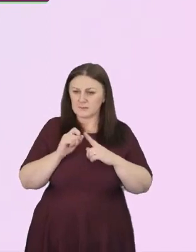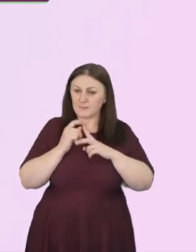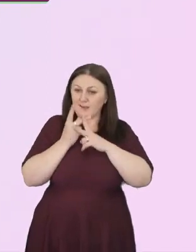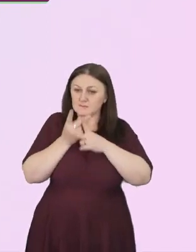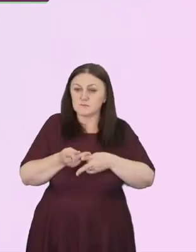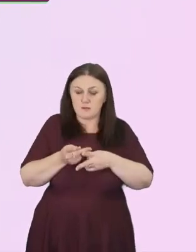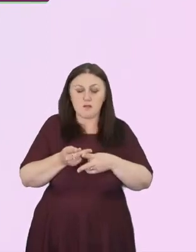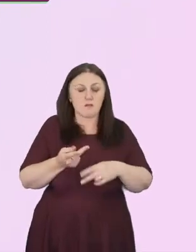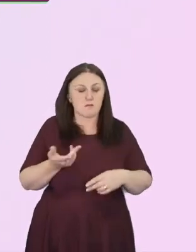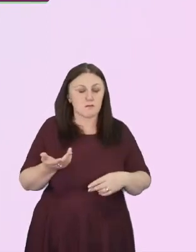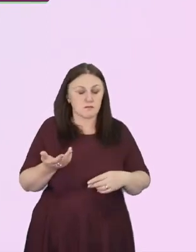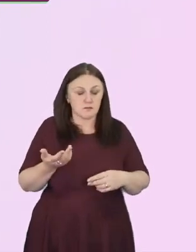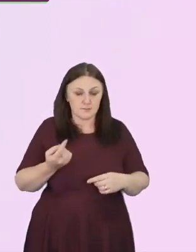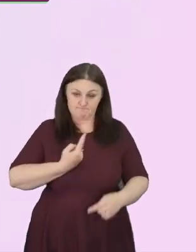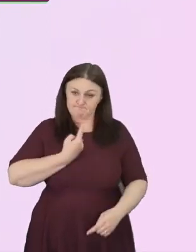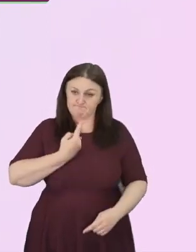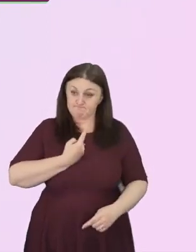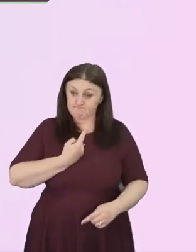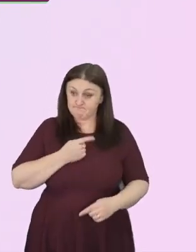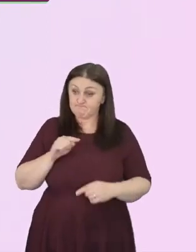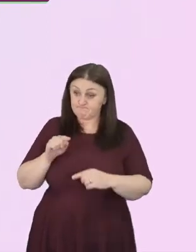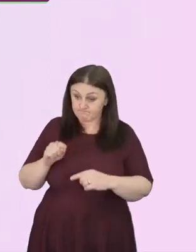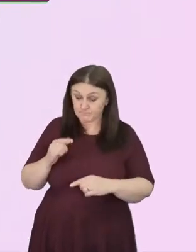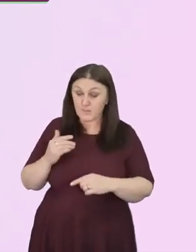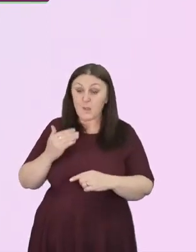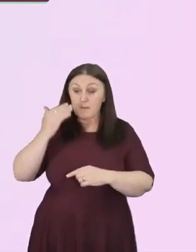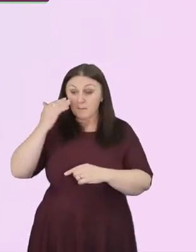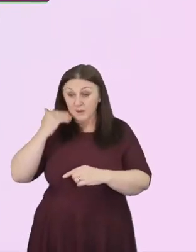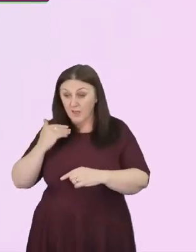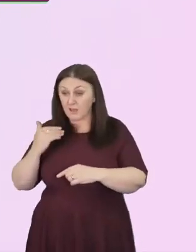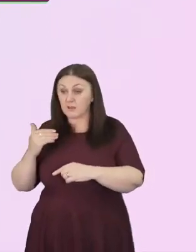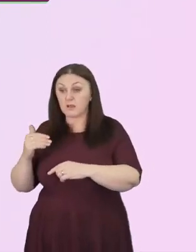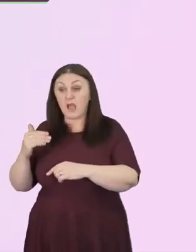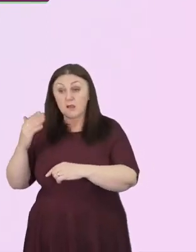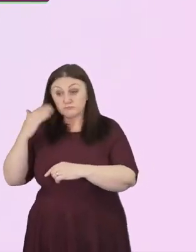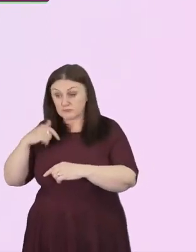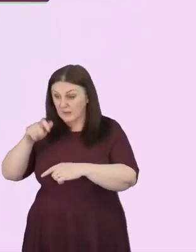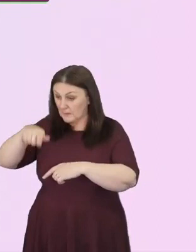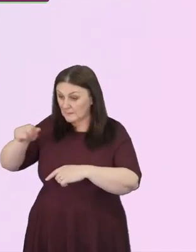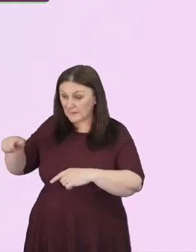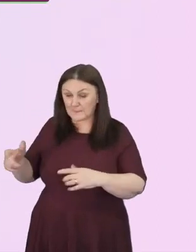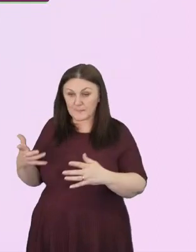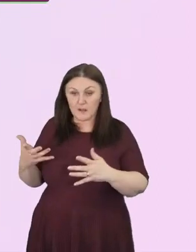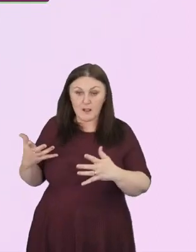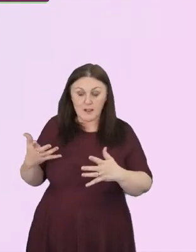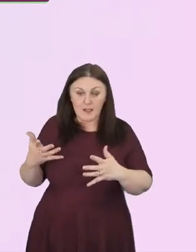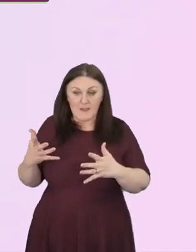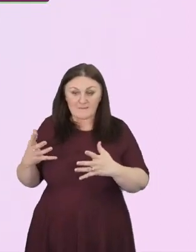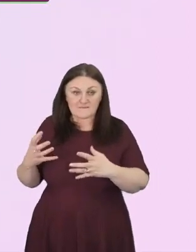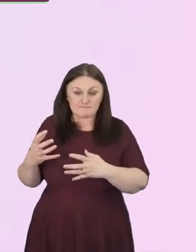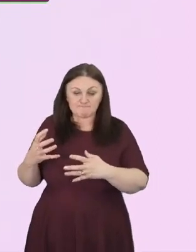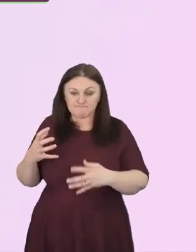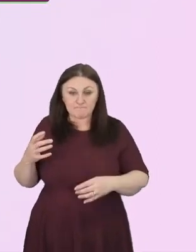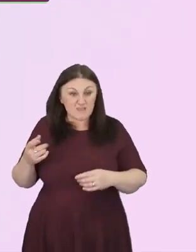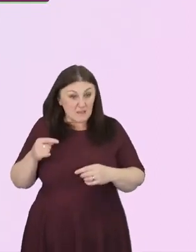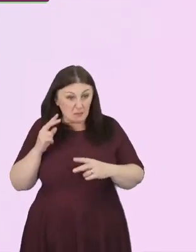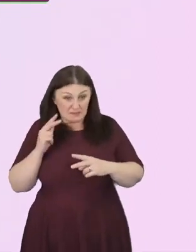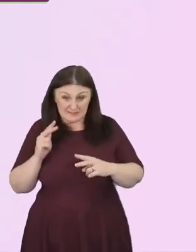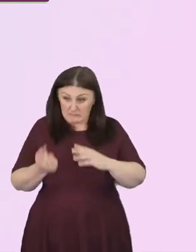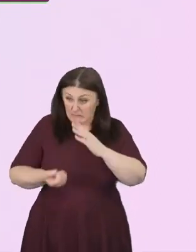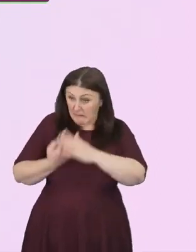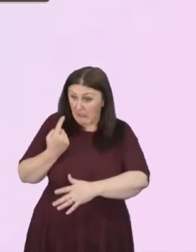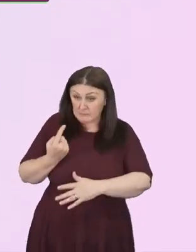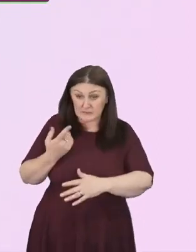quite often, black and brown people have held back from framing a situation of injustice at work or in